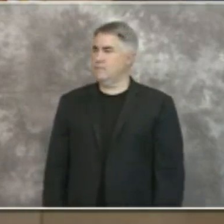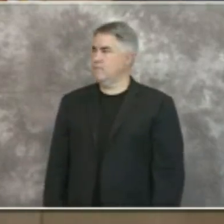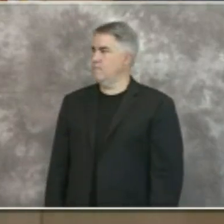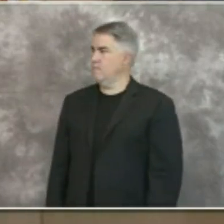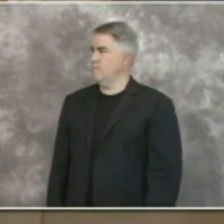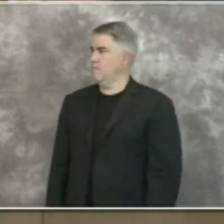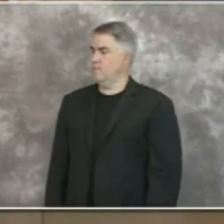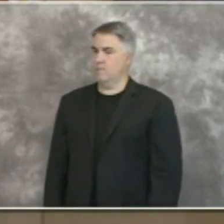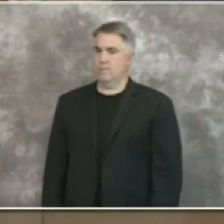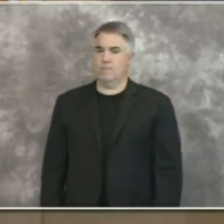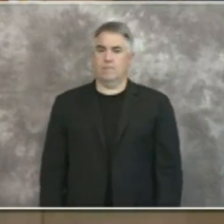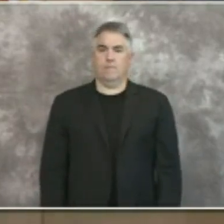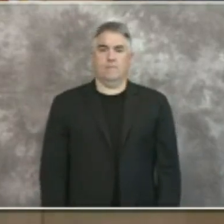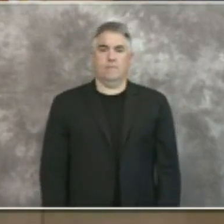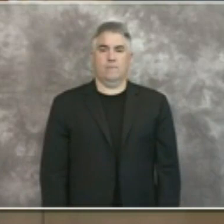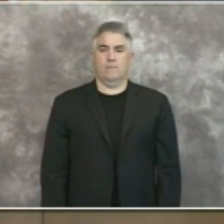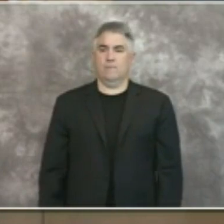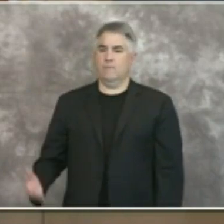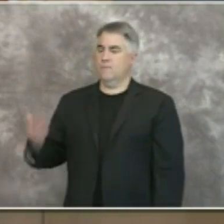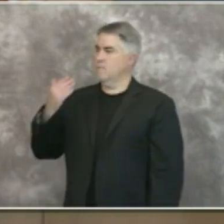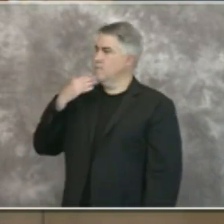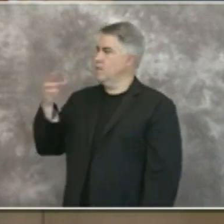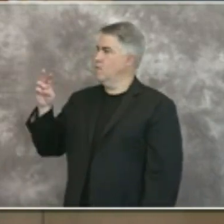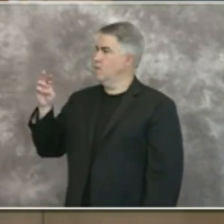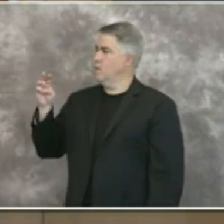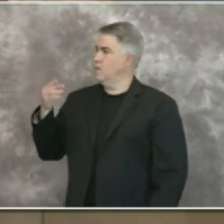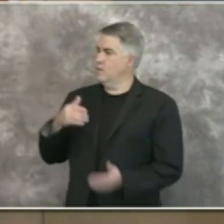thank you dr wooten i'll go directly to the questions